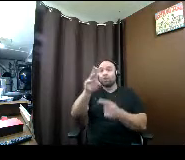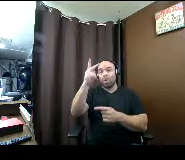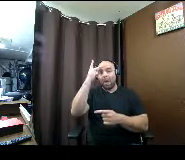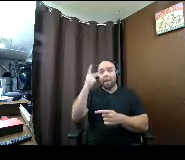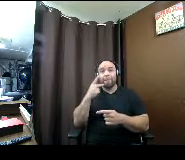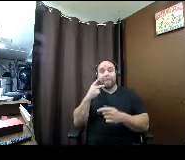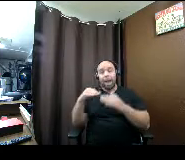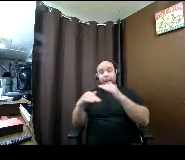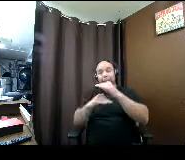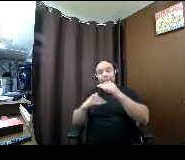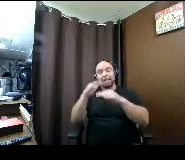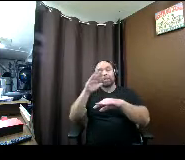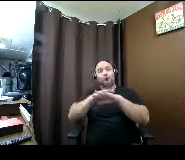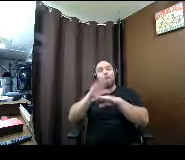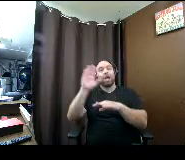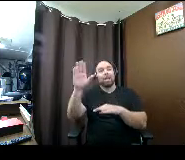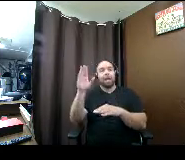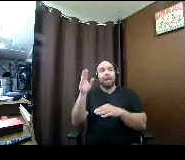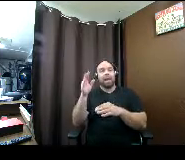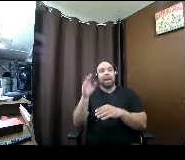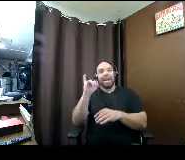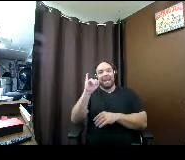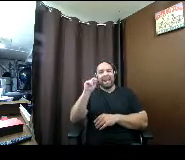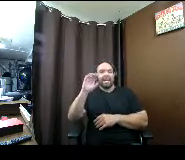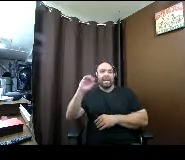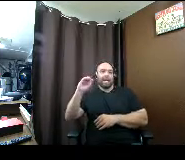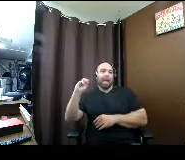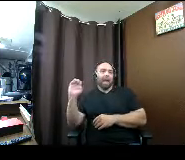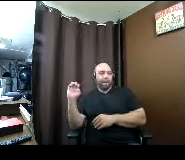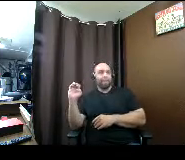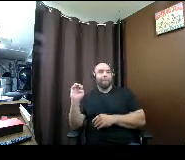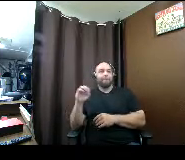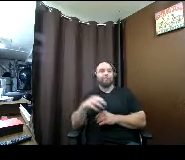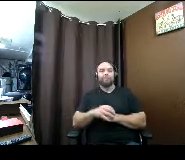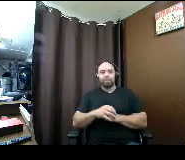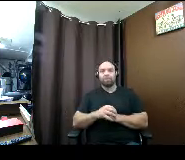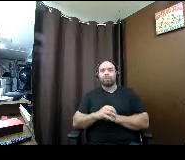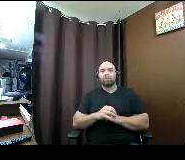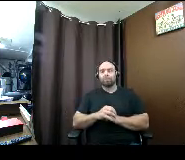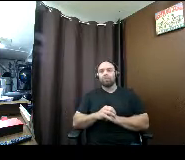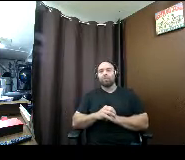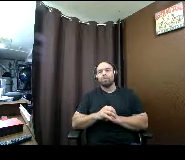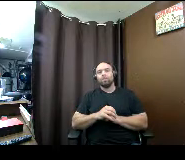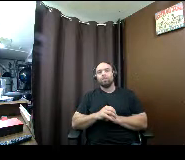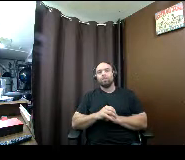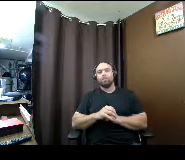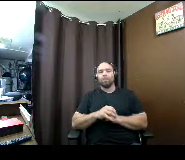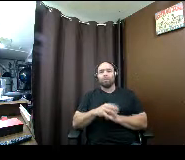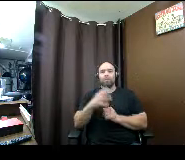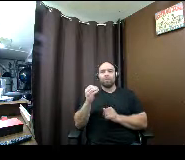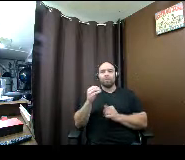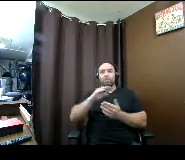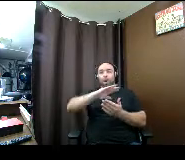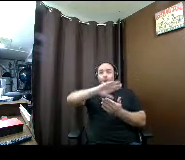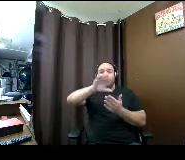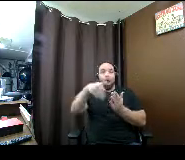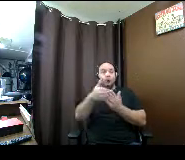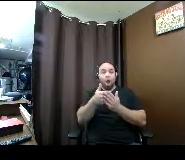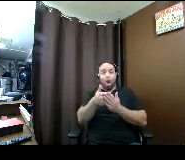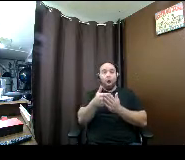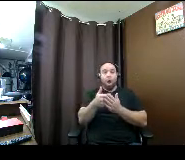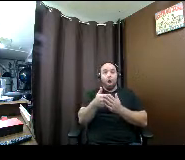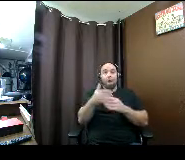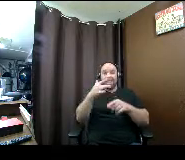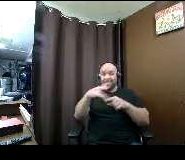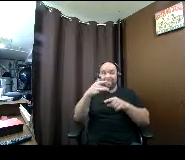not available to all families but they could be offered to you in your award letter and these are all available to you by applying for the